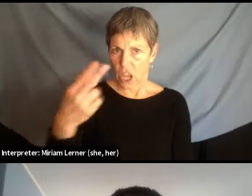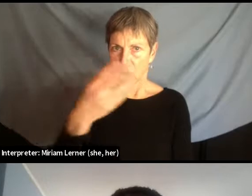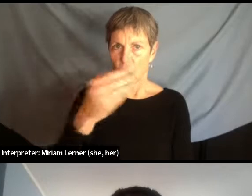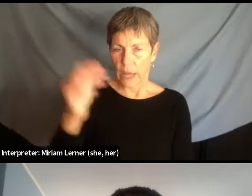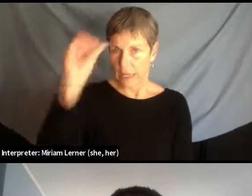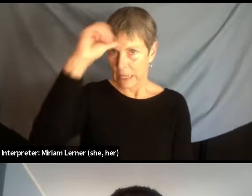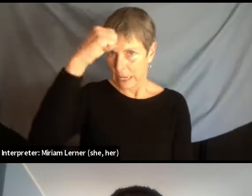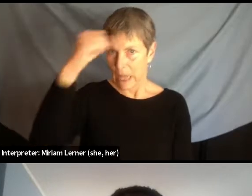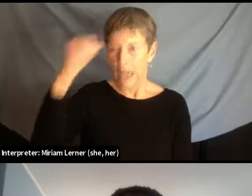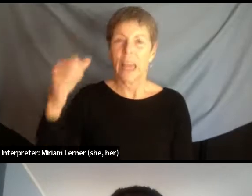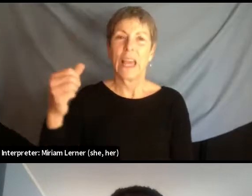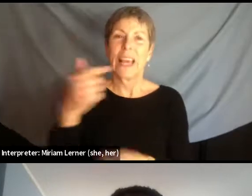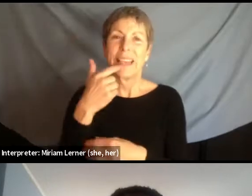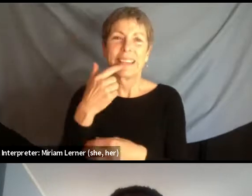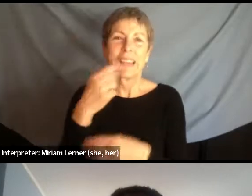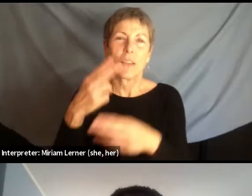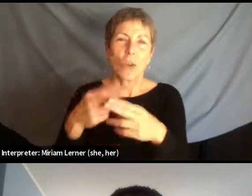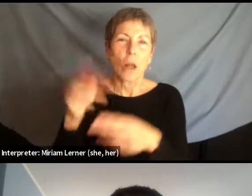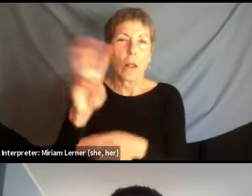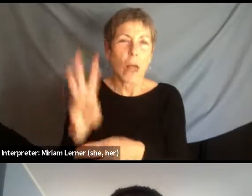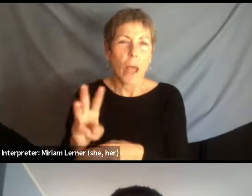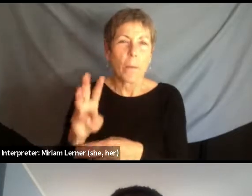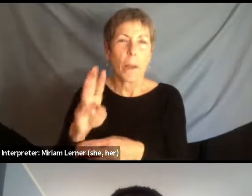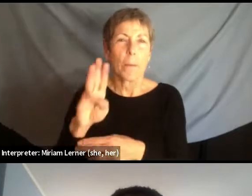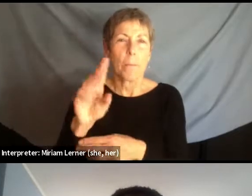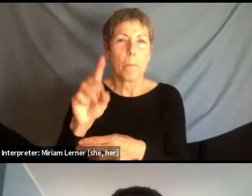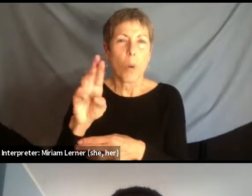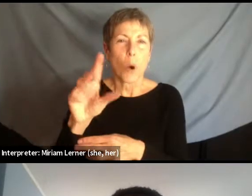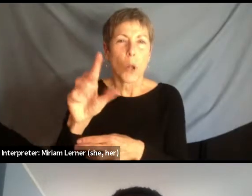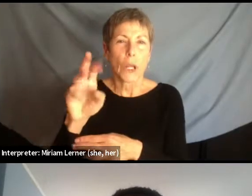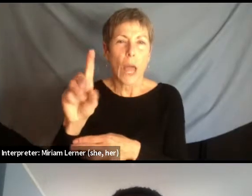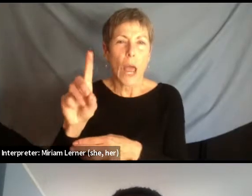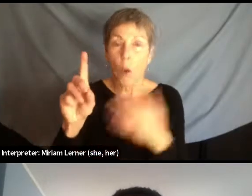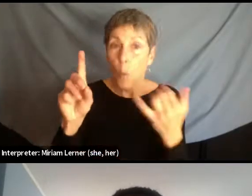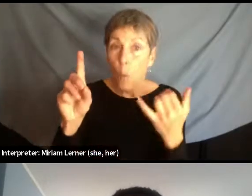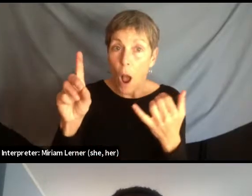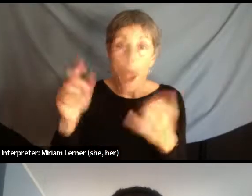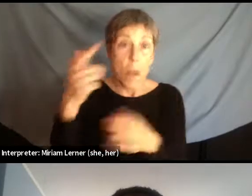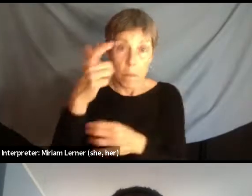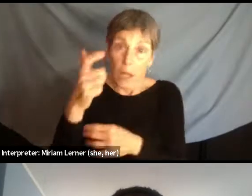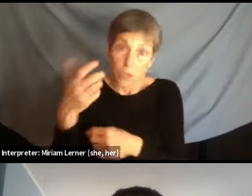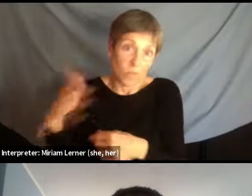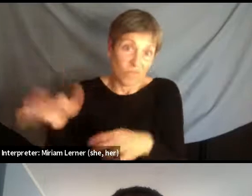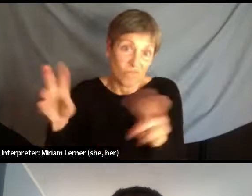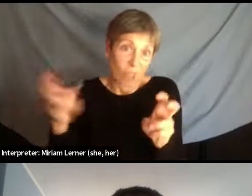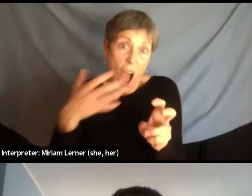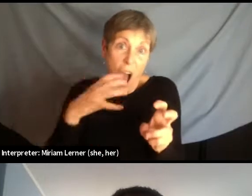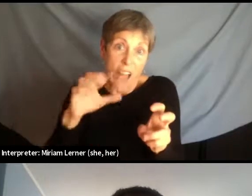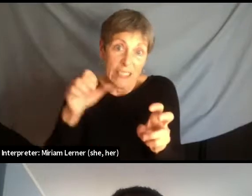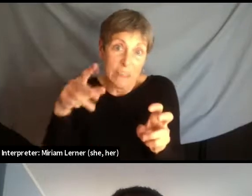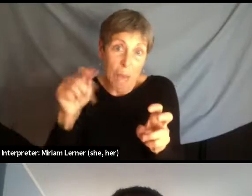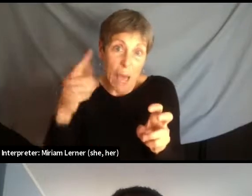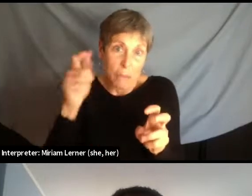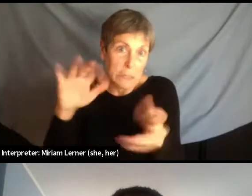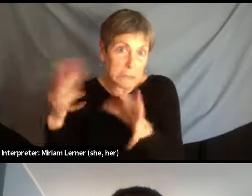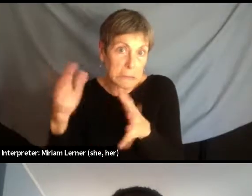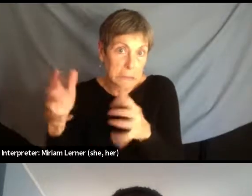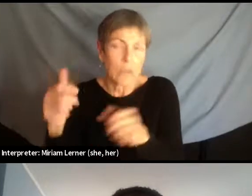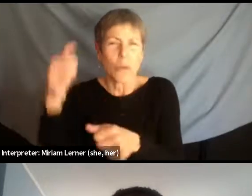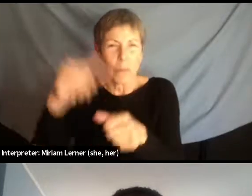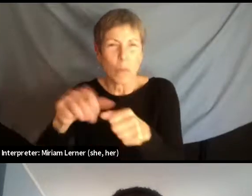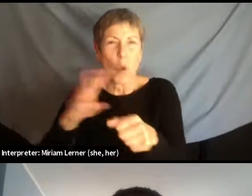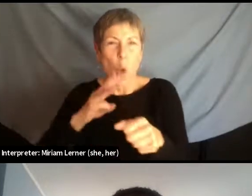climate borderland, not only because of its recognition as a climate hotspot, but because this sensitive borderland zone